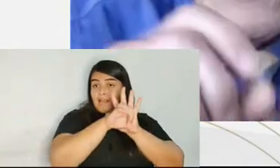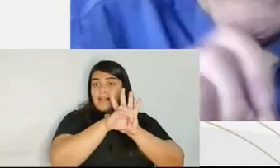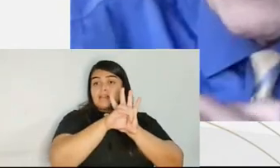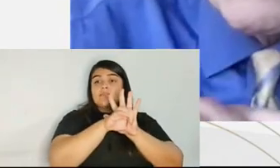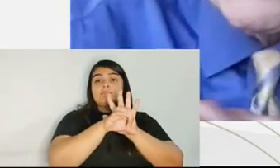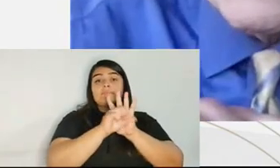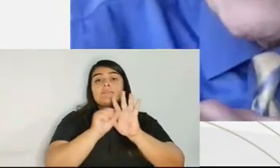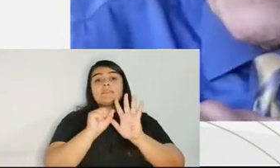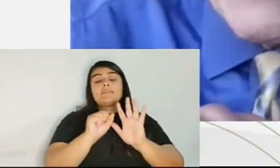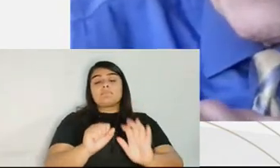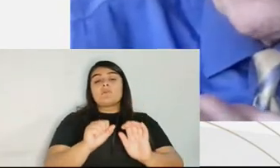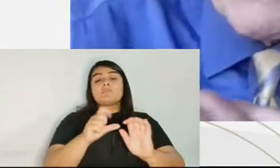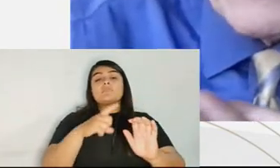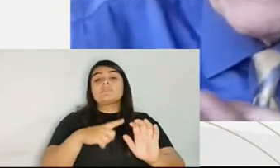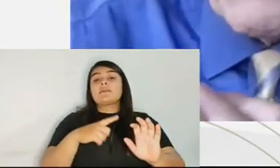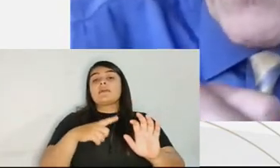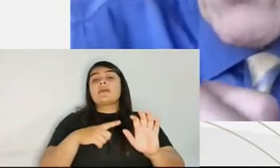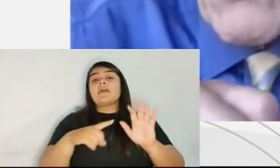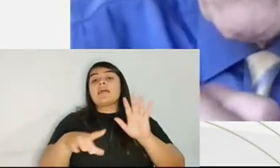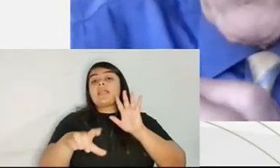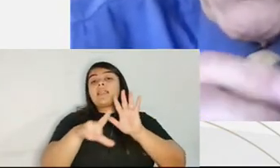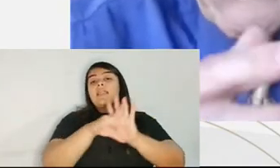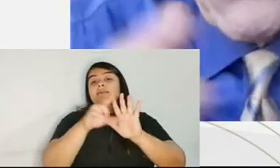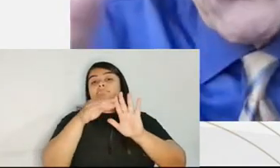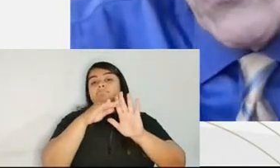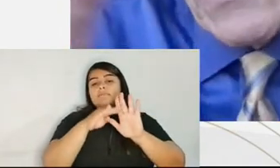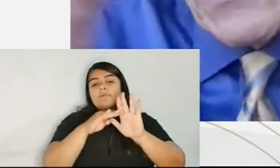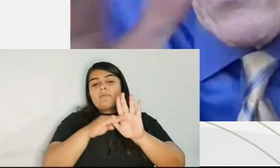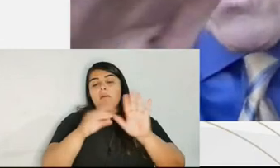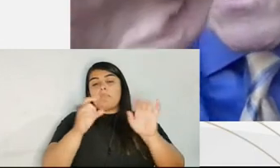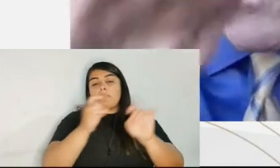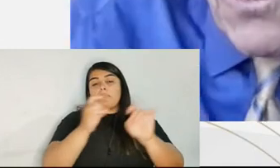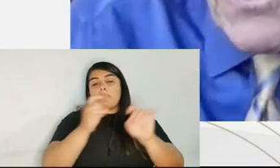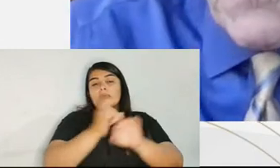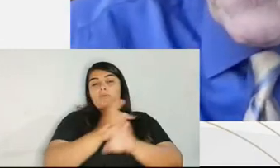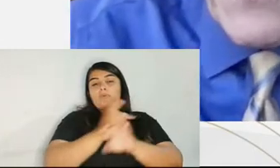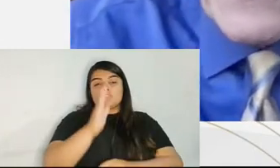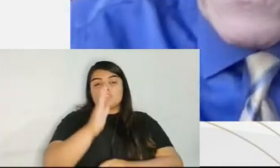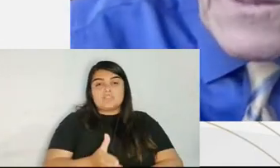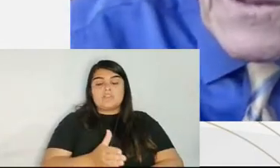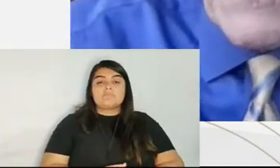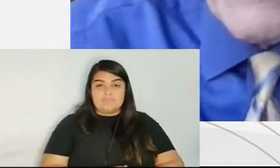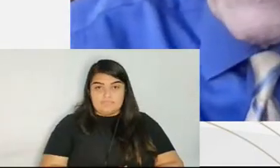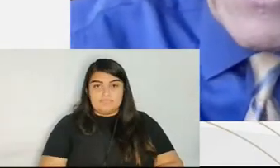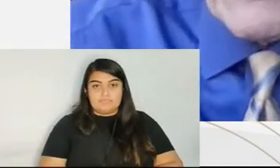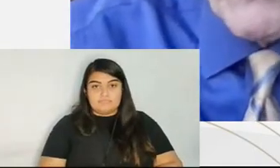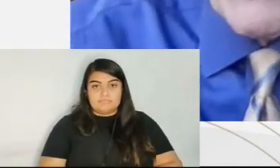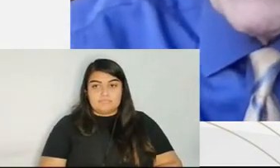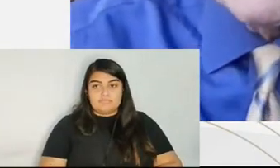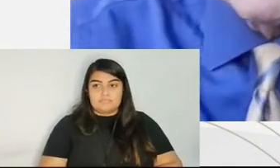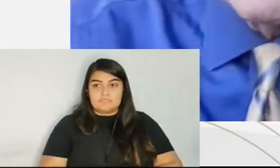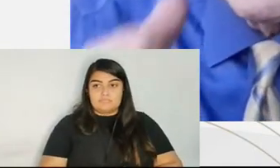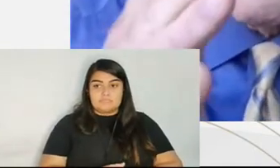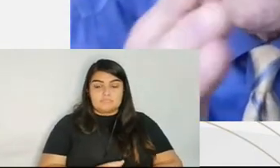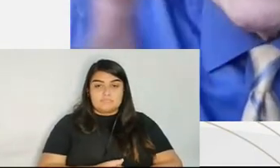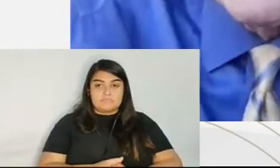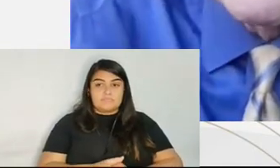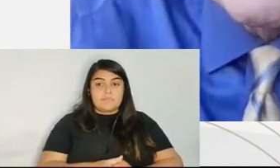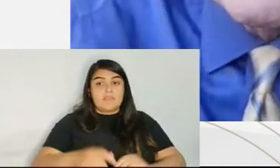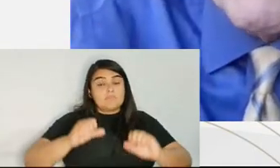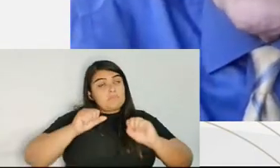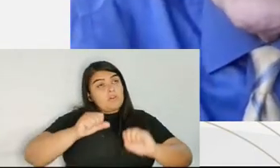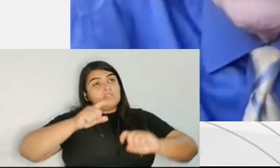penalties, and that they should vary according to the severity of defenses and according to the